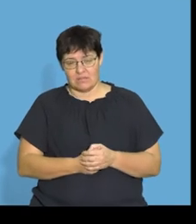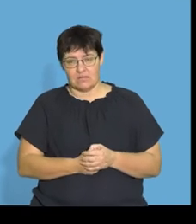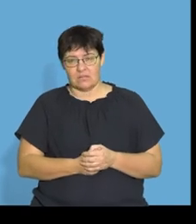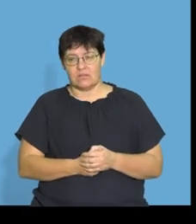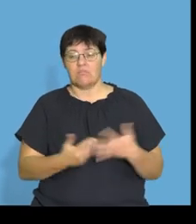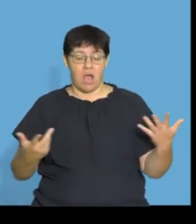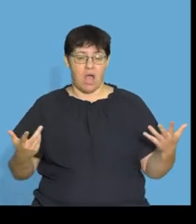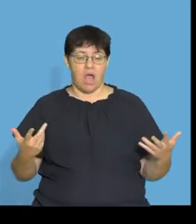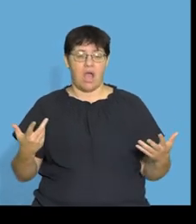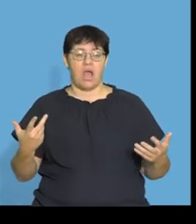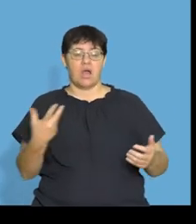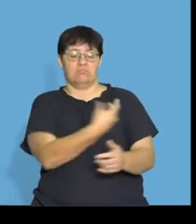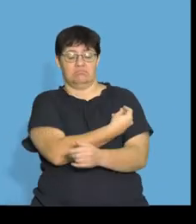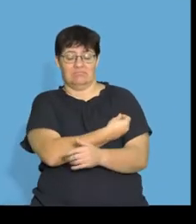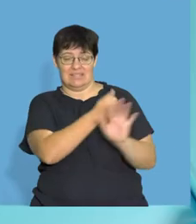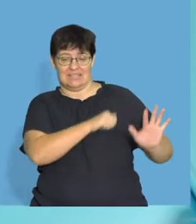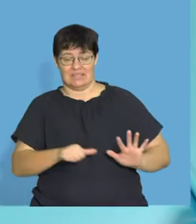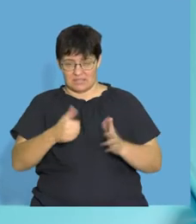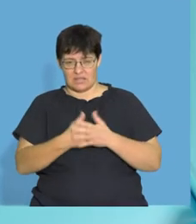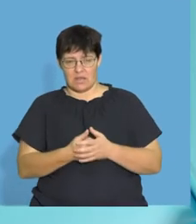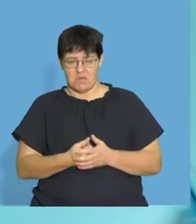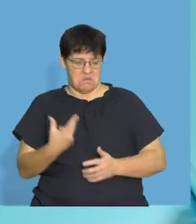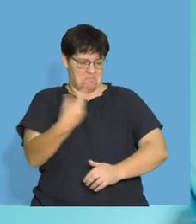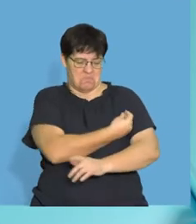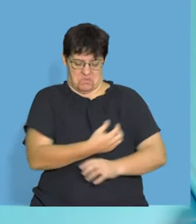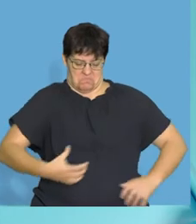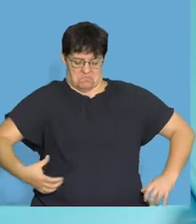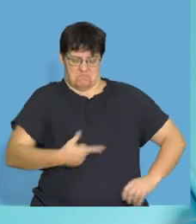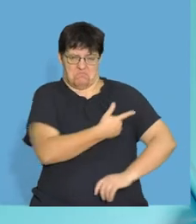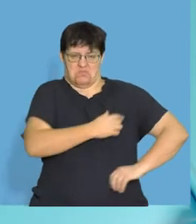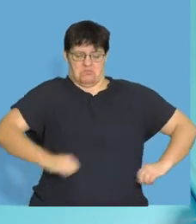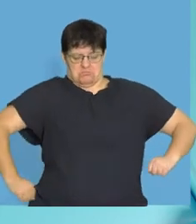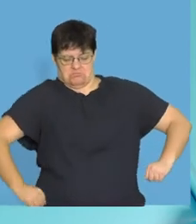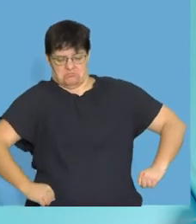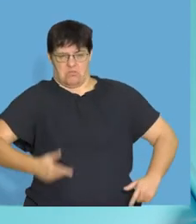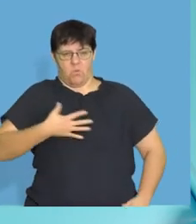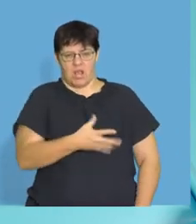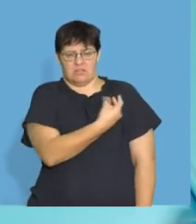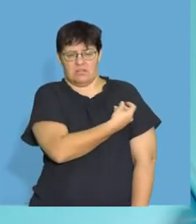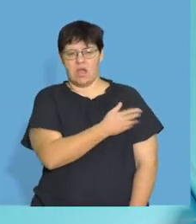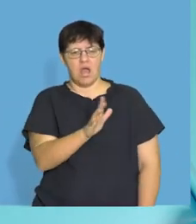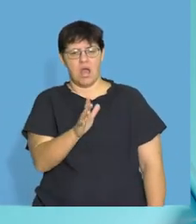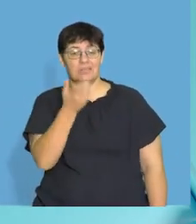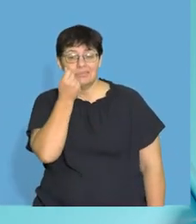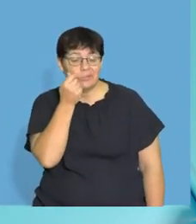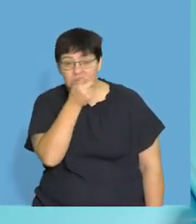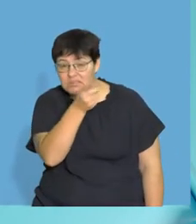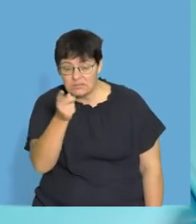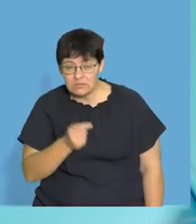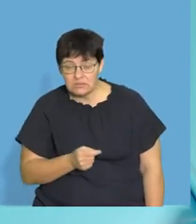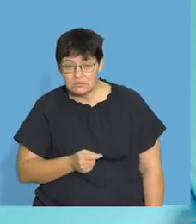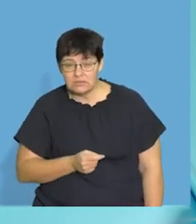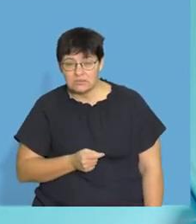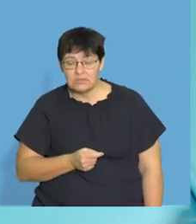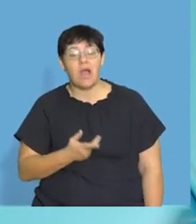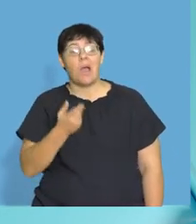All right, now also steroids. You when you think of steroids, you go maybe back to all these guys who want really big muscles. But gentlemen,